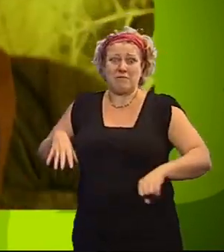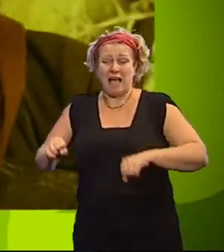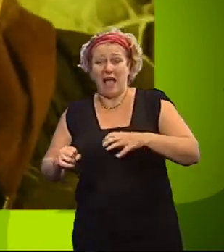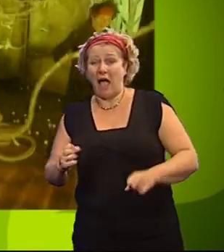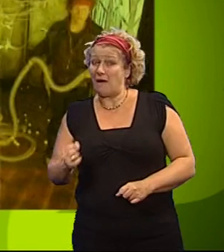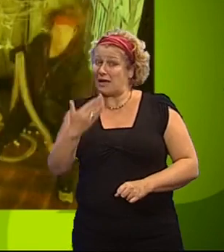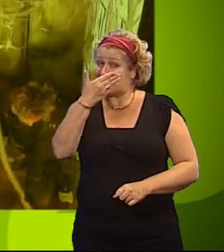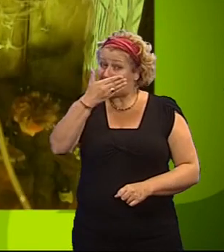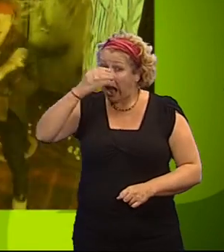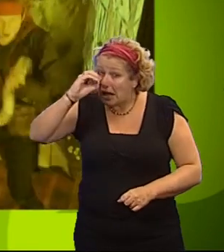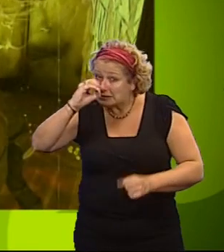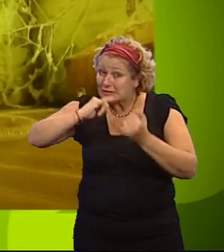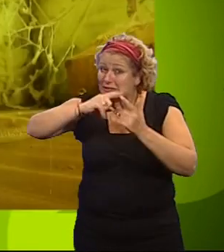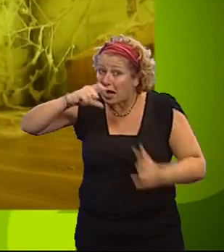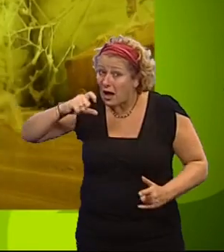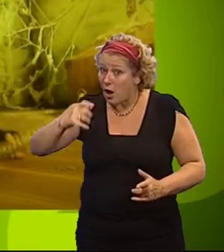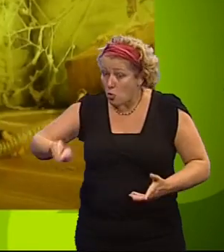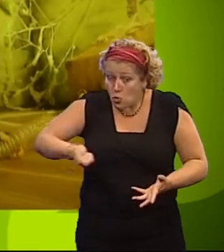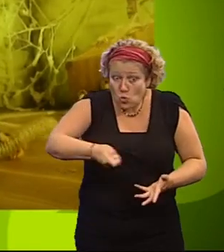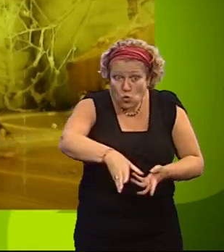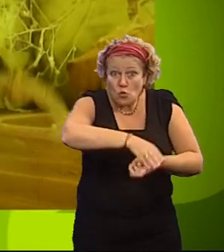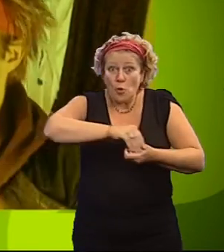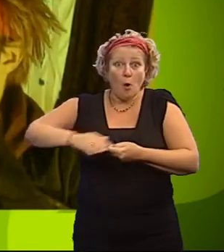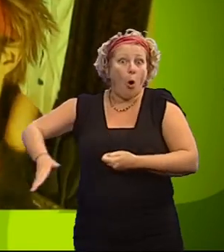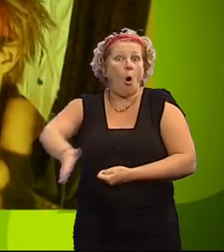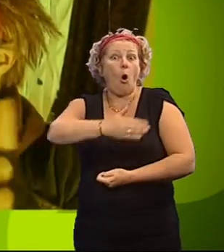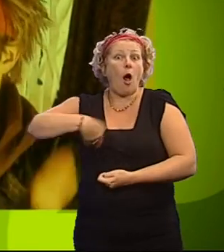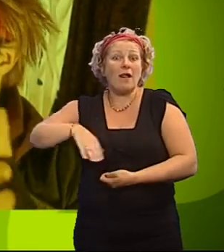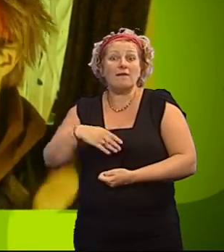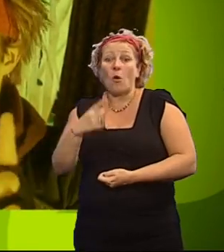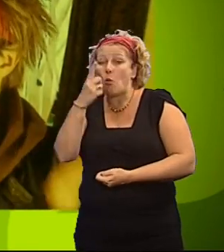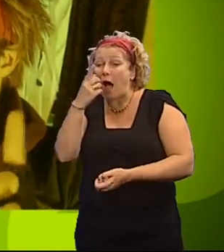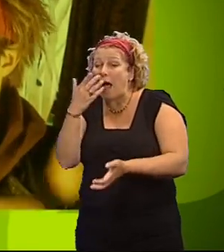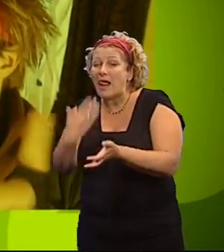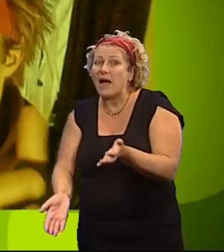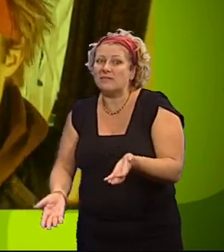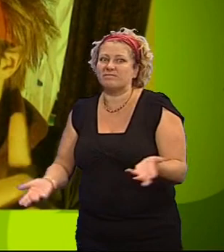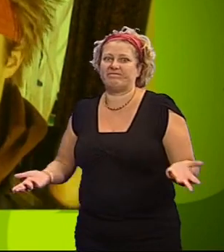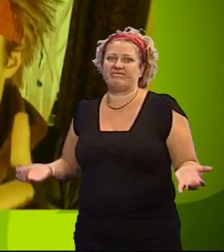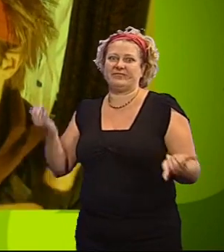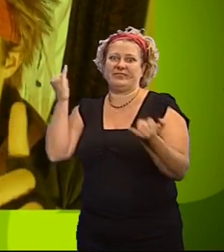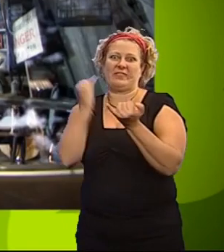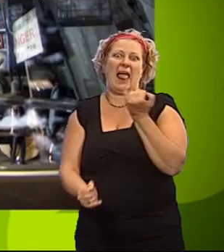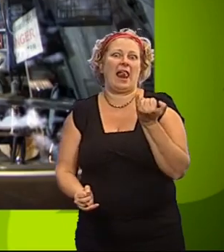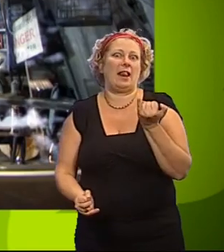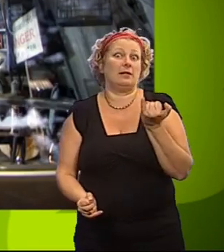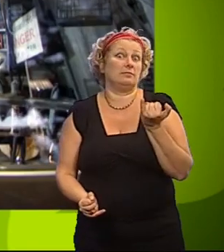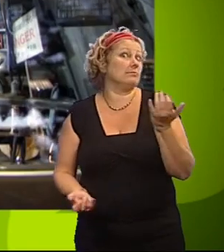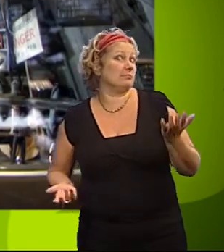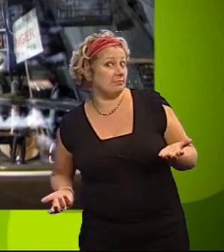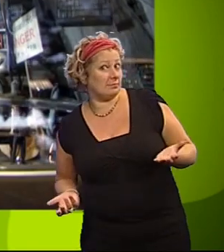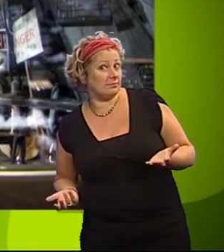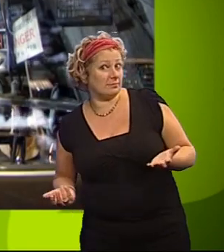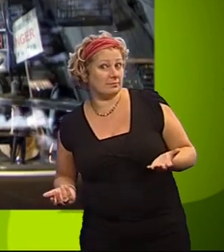all the eggs. If there's even one left, the unfortunates will fail. Remember,